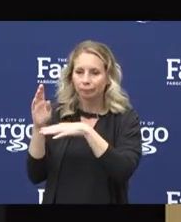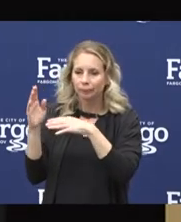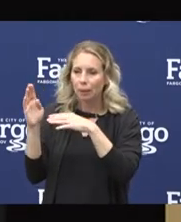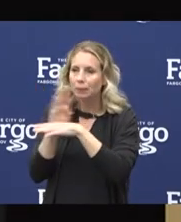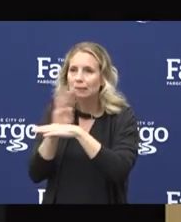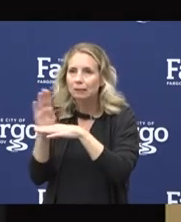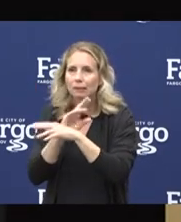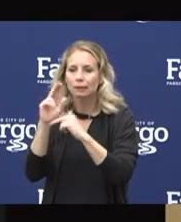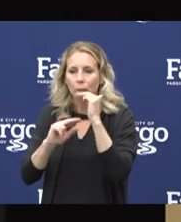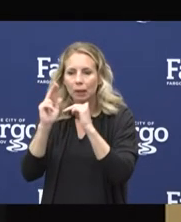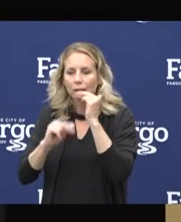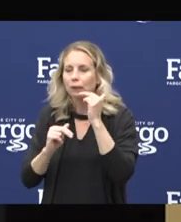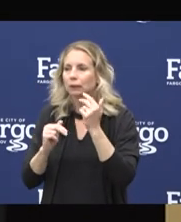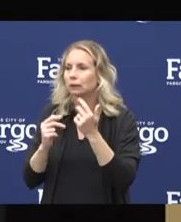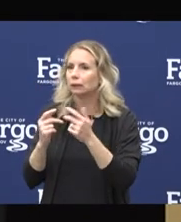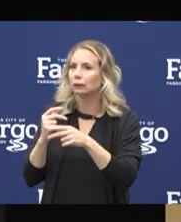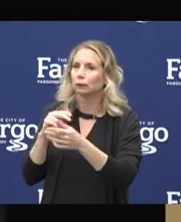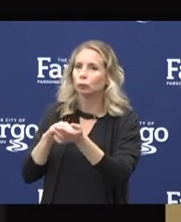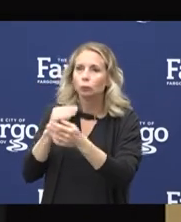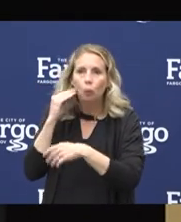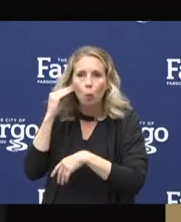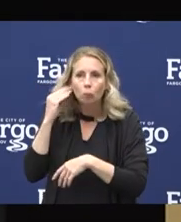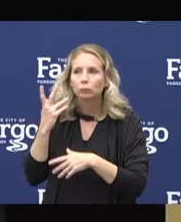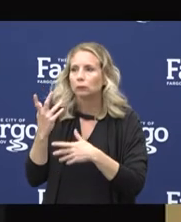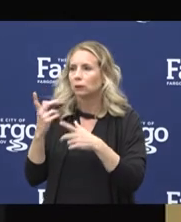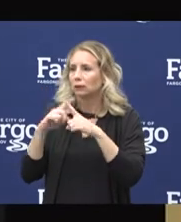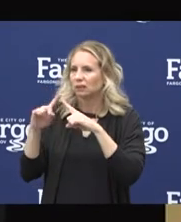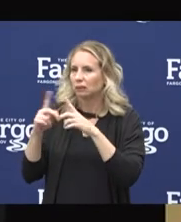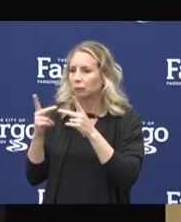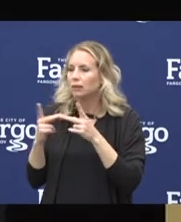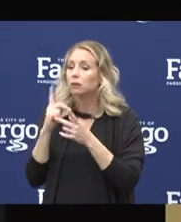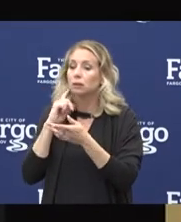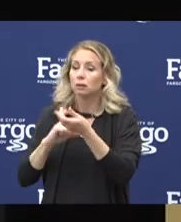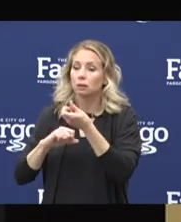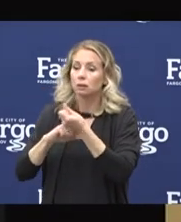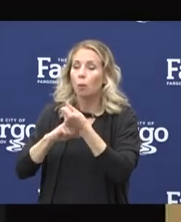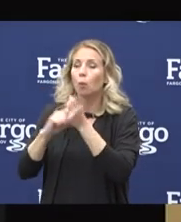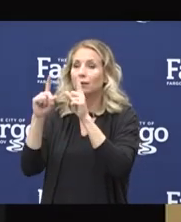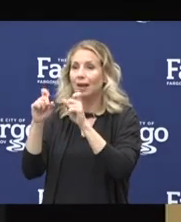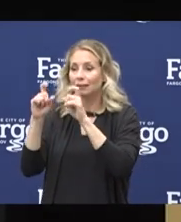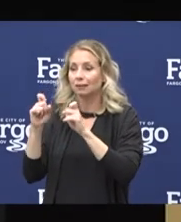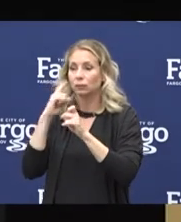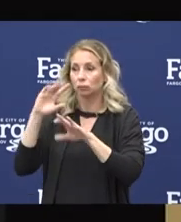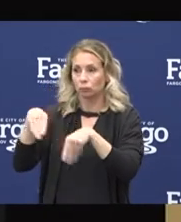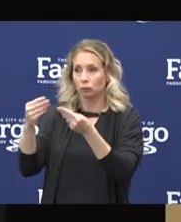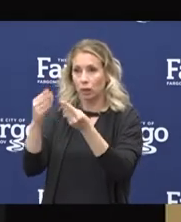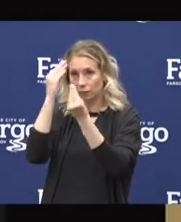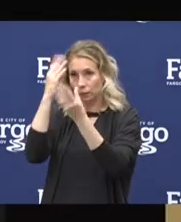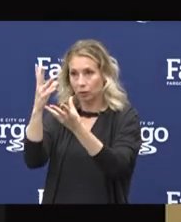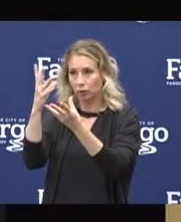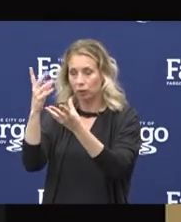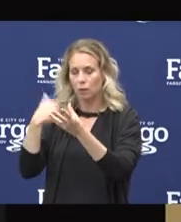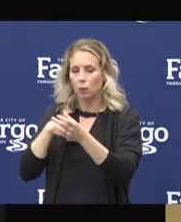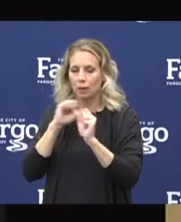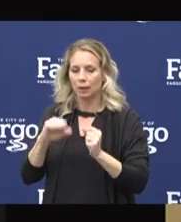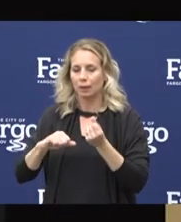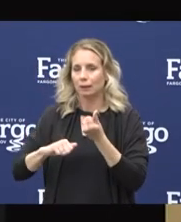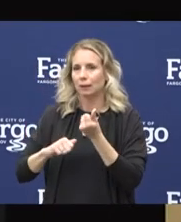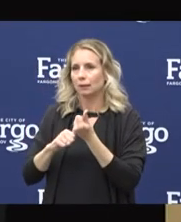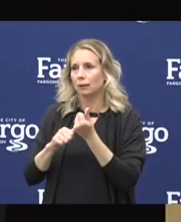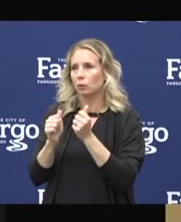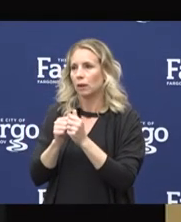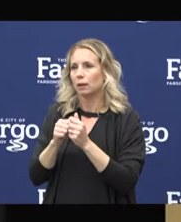and others, and to support the testing, to provide information and assist with personal protective equipment.